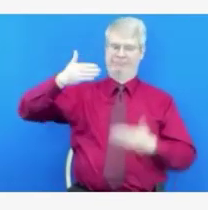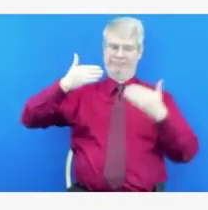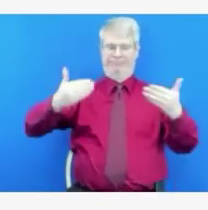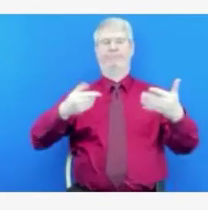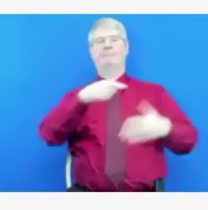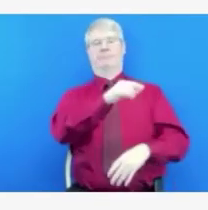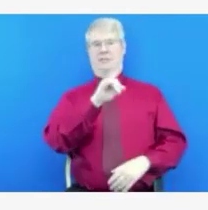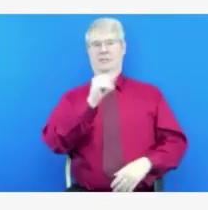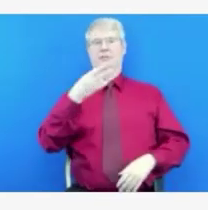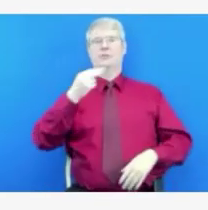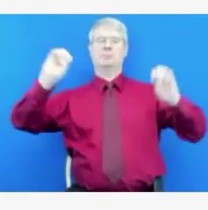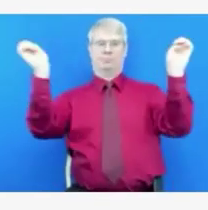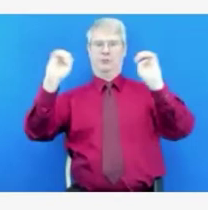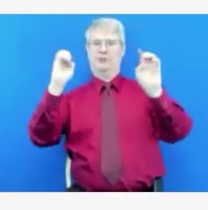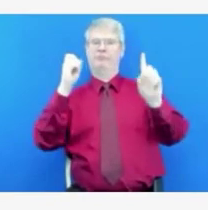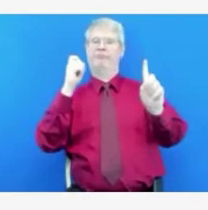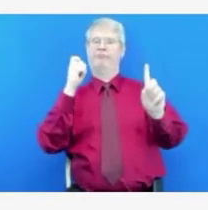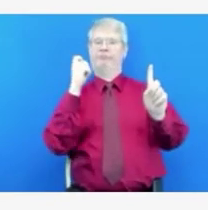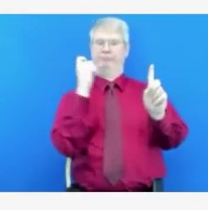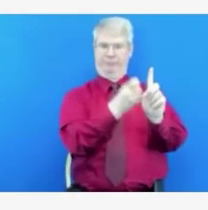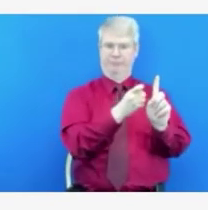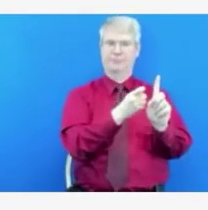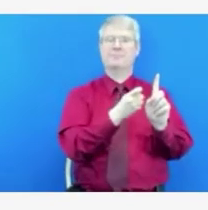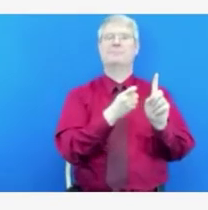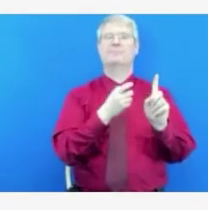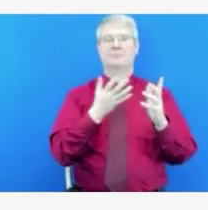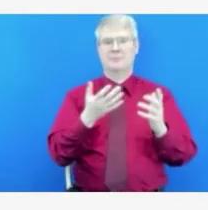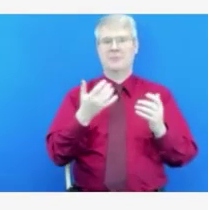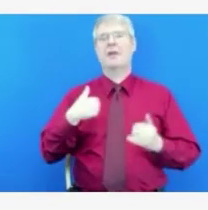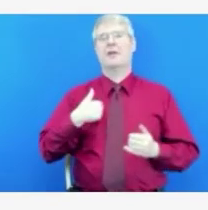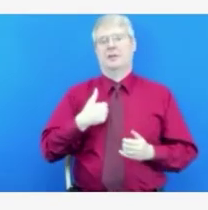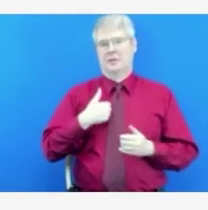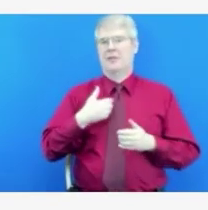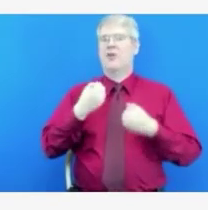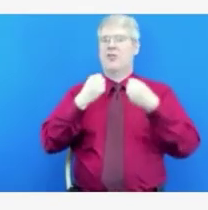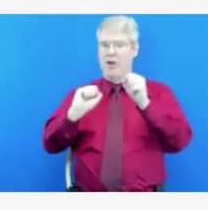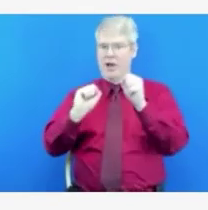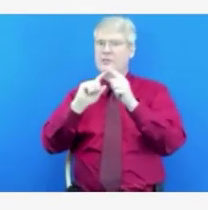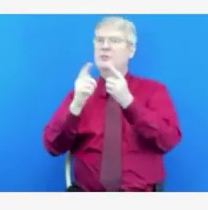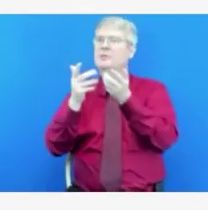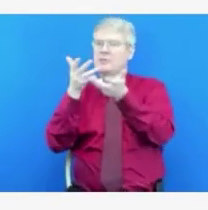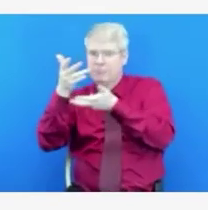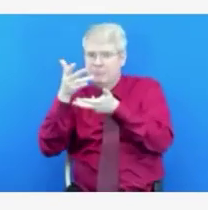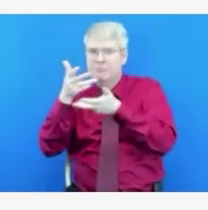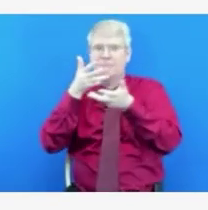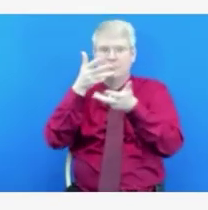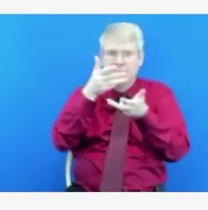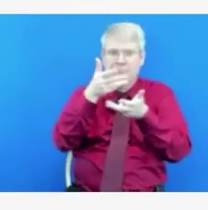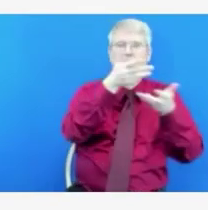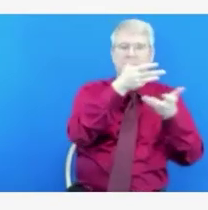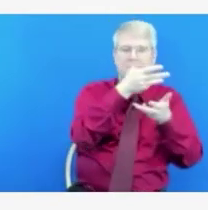that has helped augment our total doses. And we're hoping that we can get some providers to start using that.